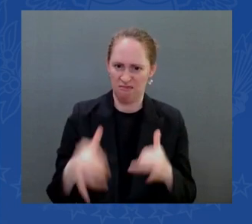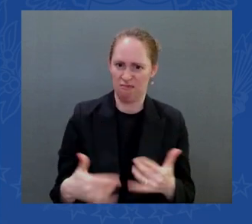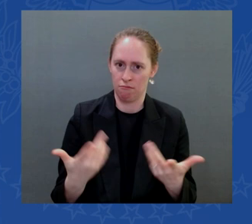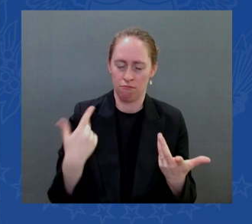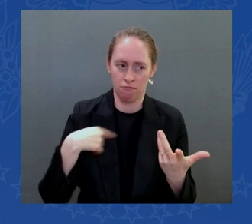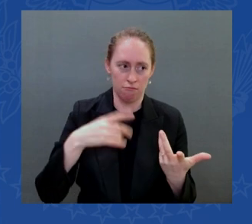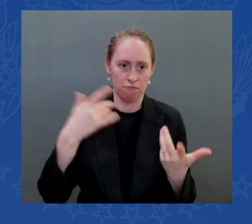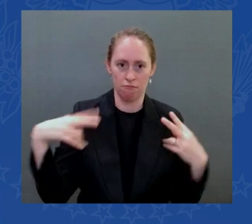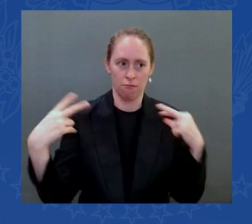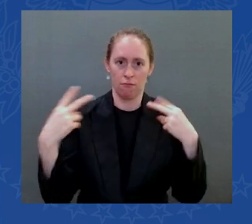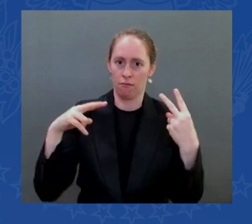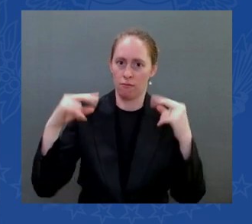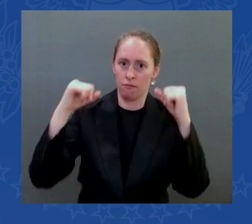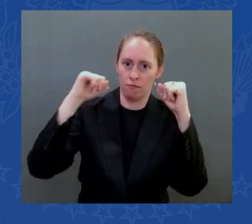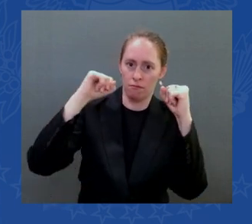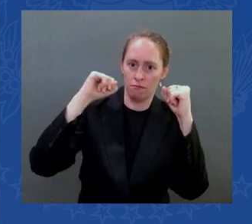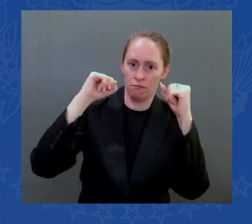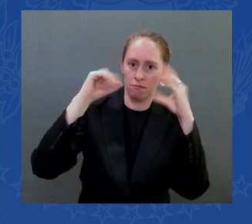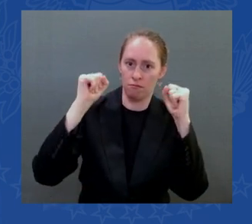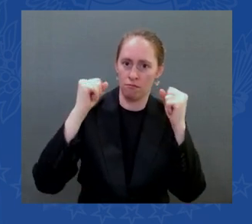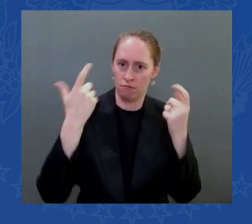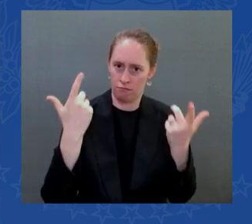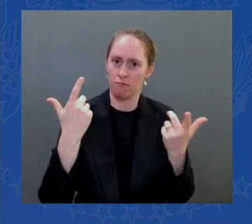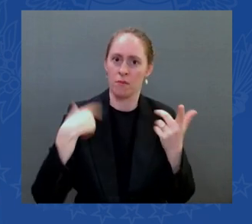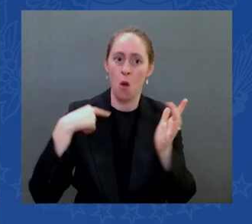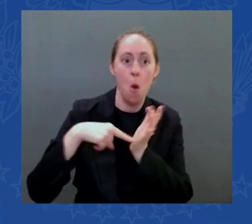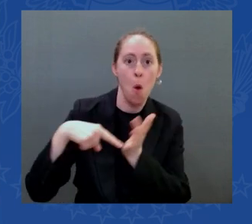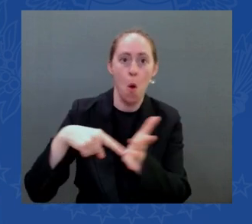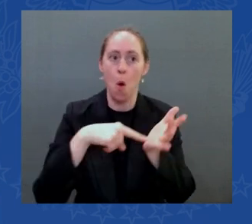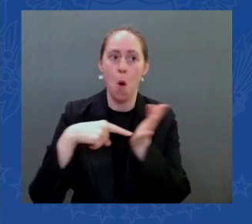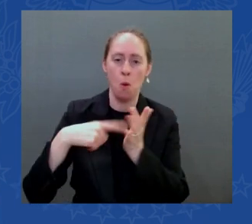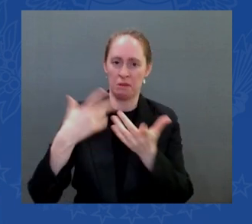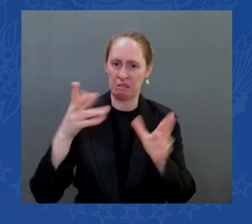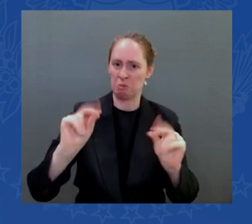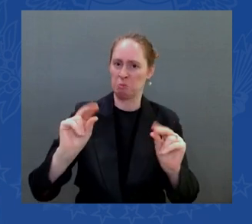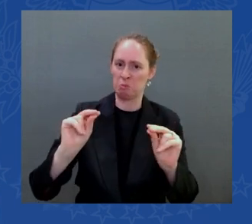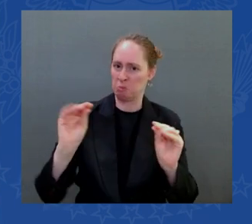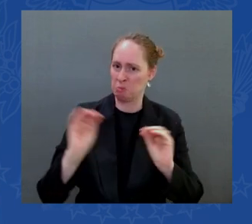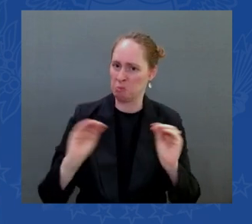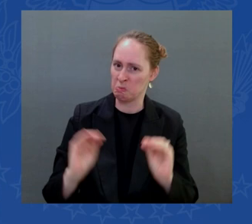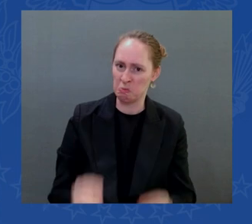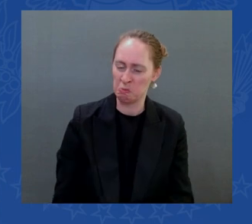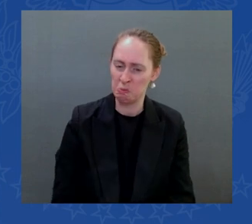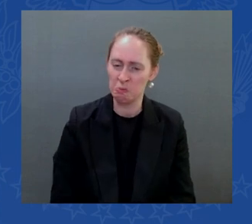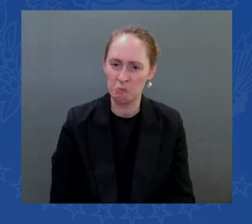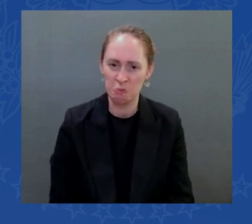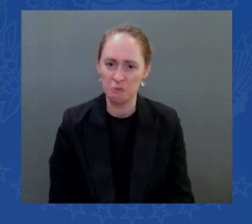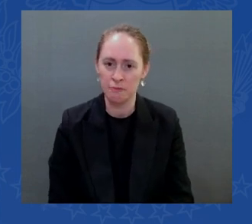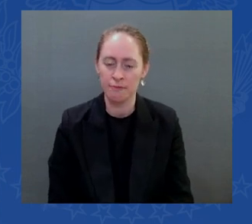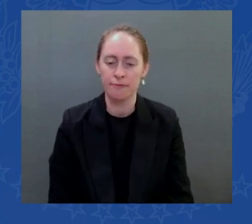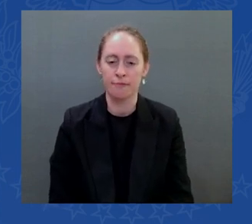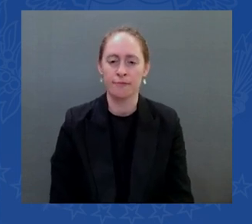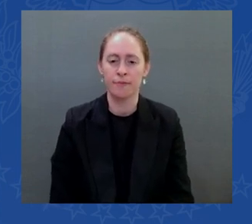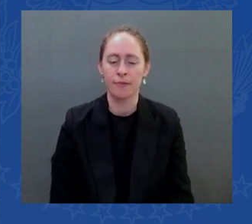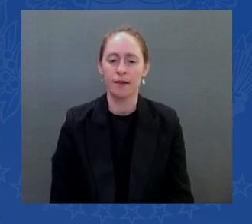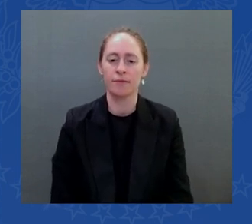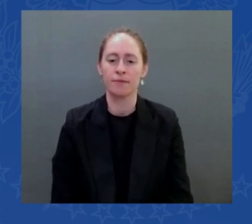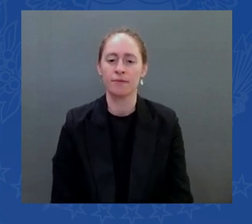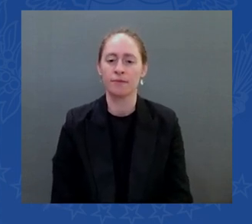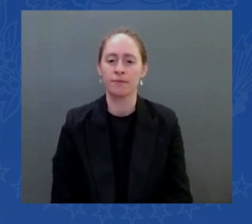we ask ourselves how are going to reduce pressure on inflation maine new hampshire america have gone on the mend